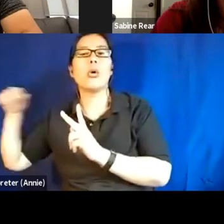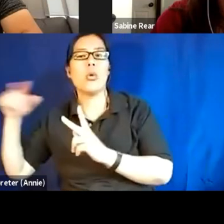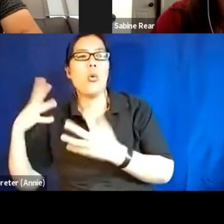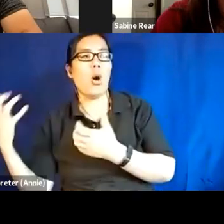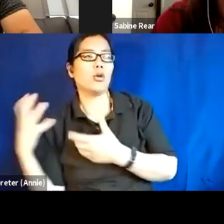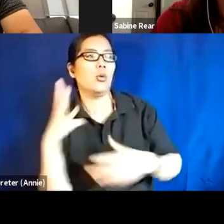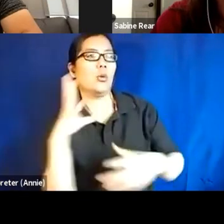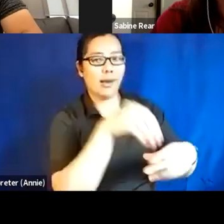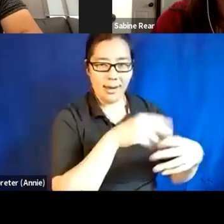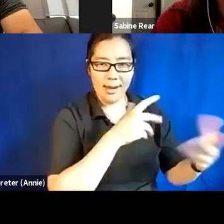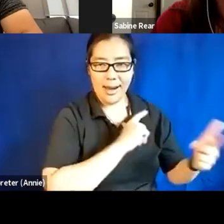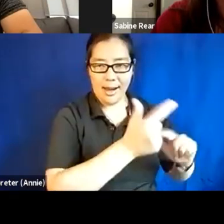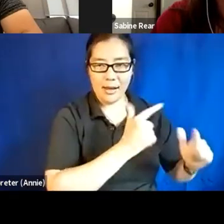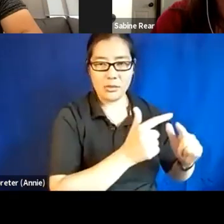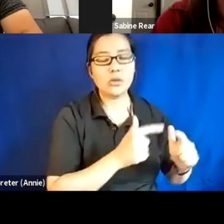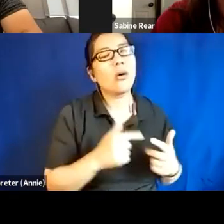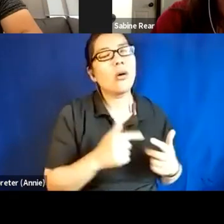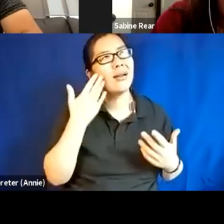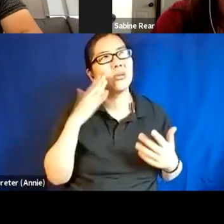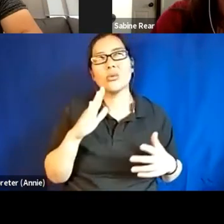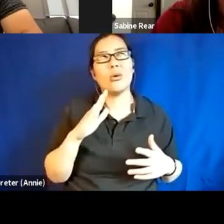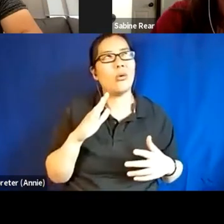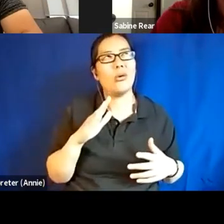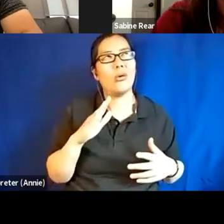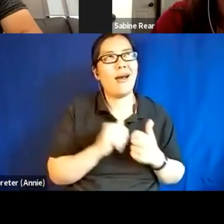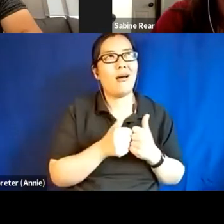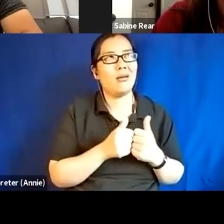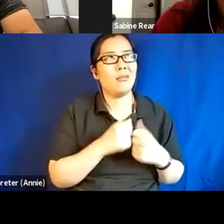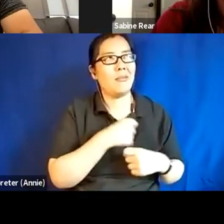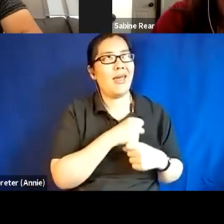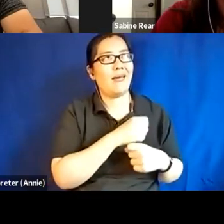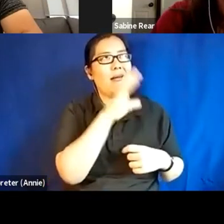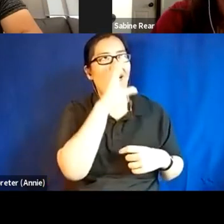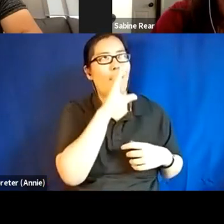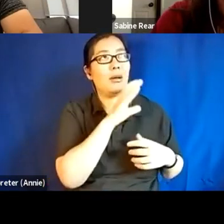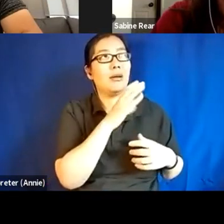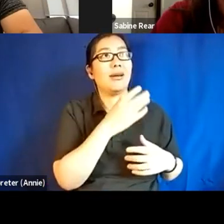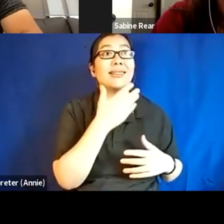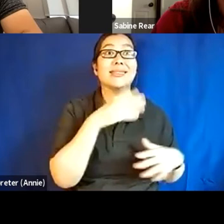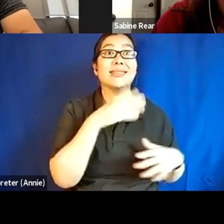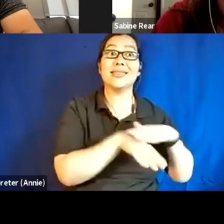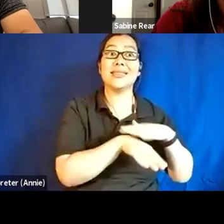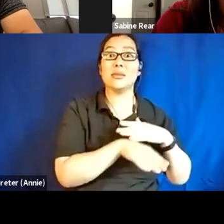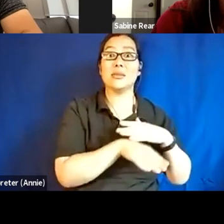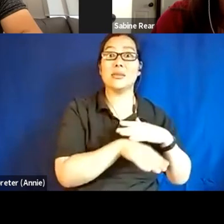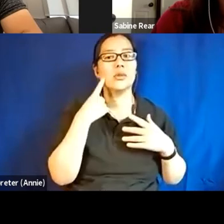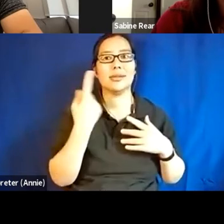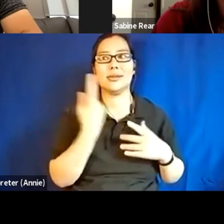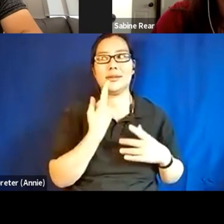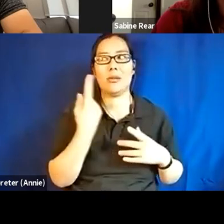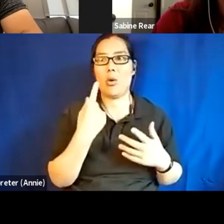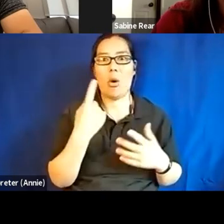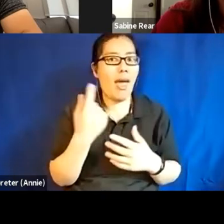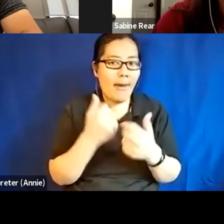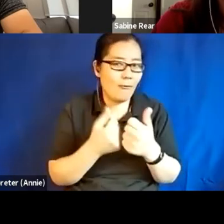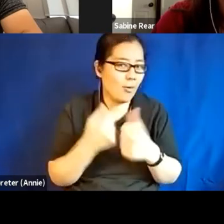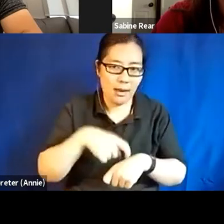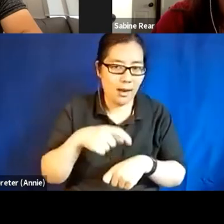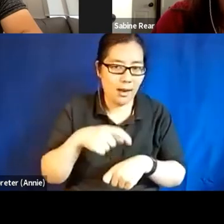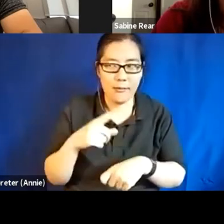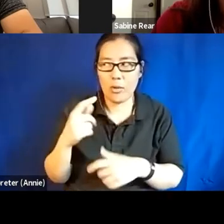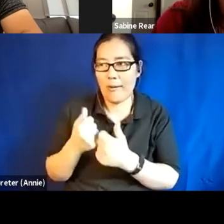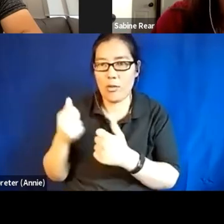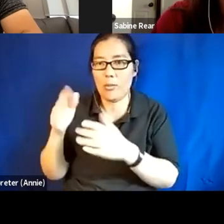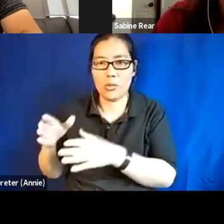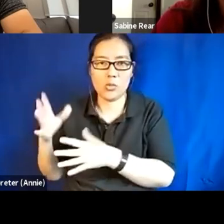top of my head how to make what I'm, how to make a comic accessible in the best way for someone who wants to engage with it. And so, yeah, it's